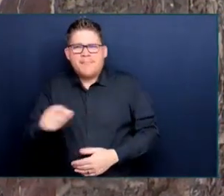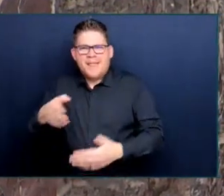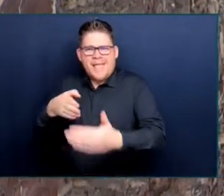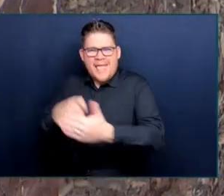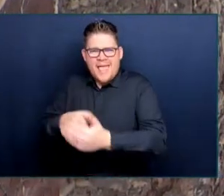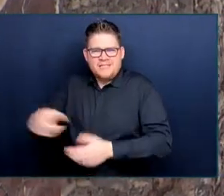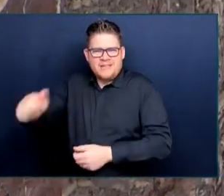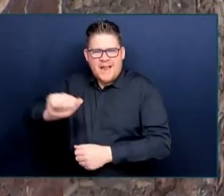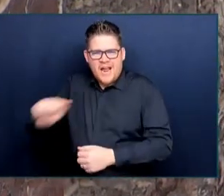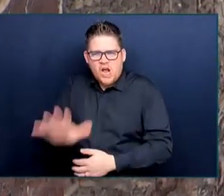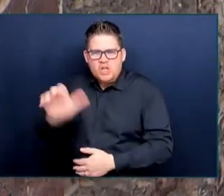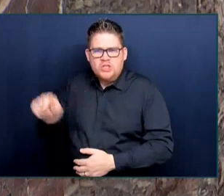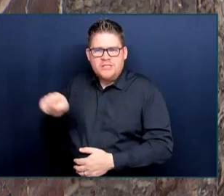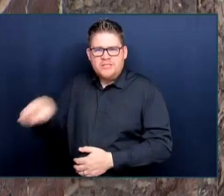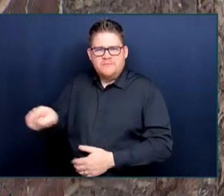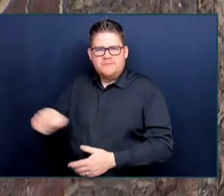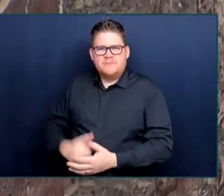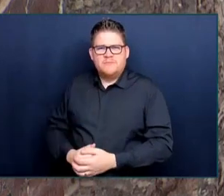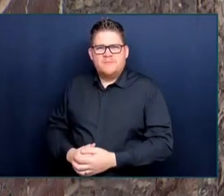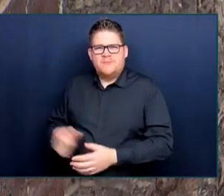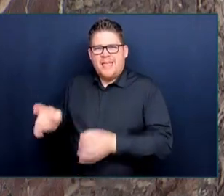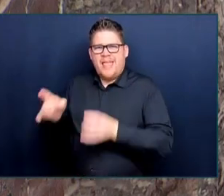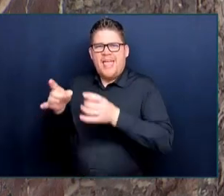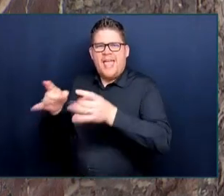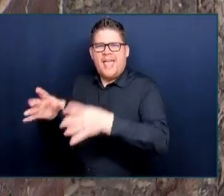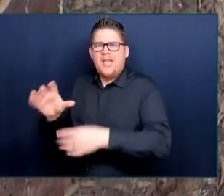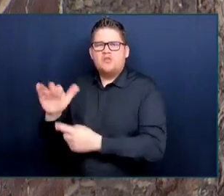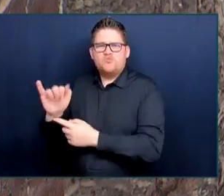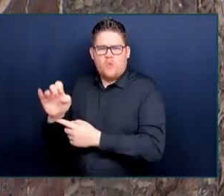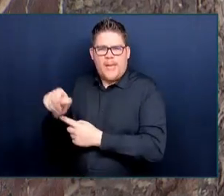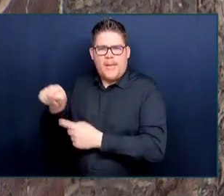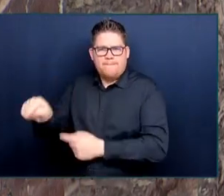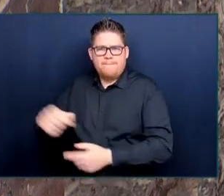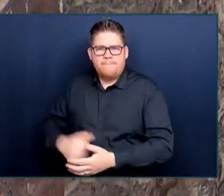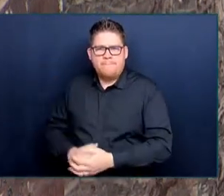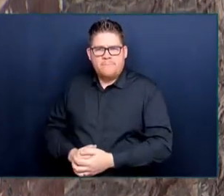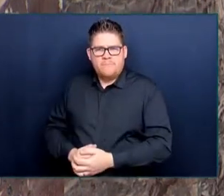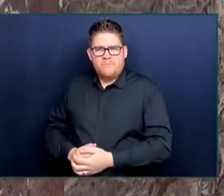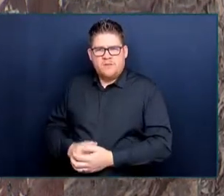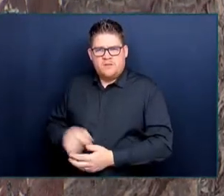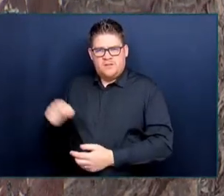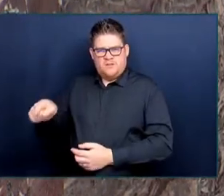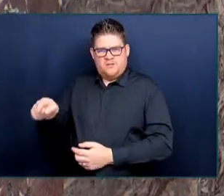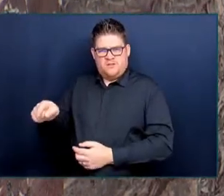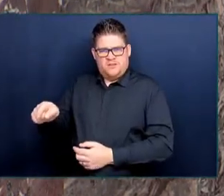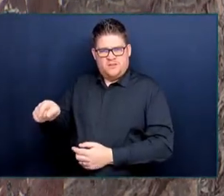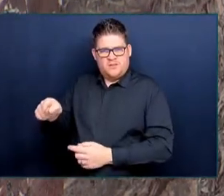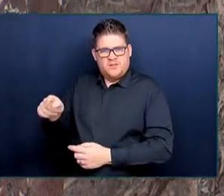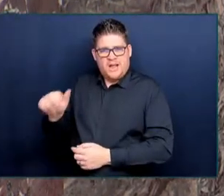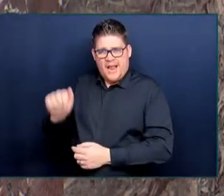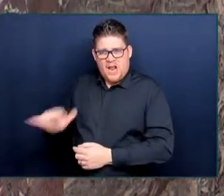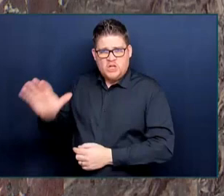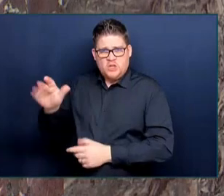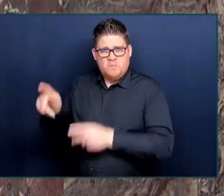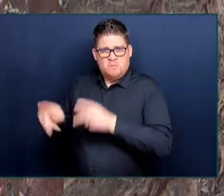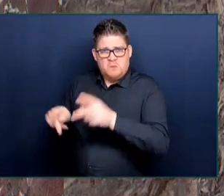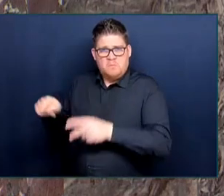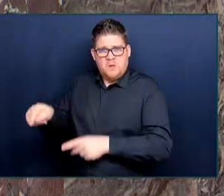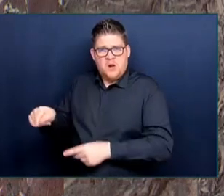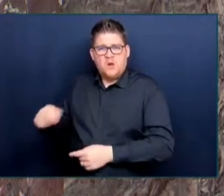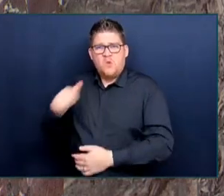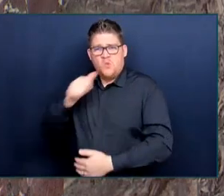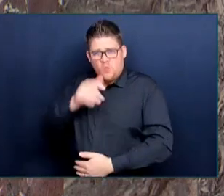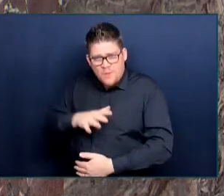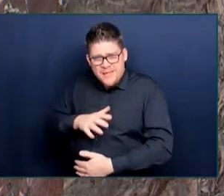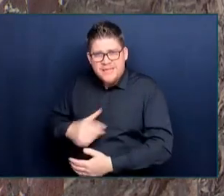Asian women are facing rising violence based on both race and gender. Canada. My